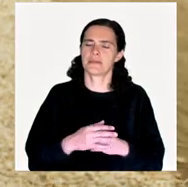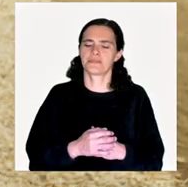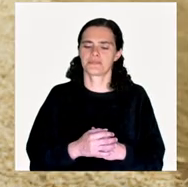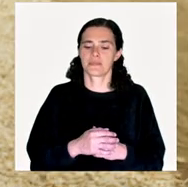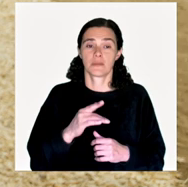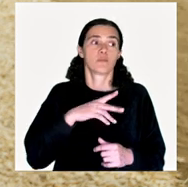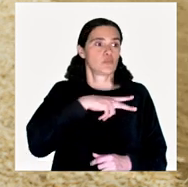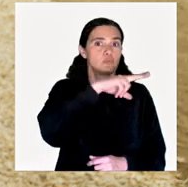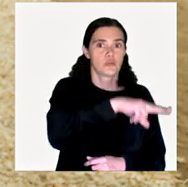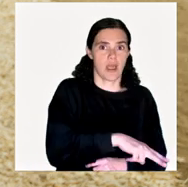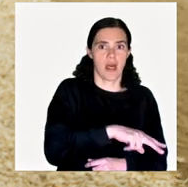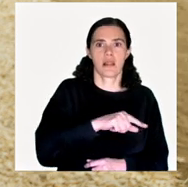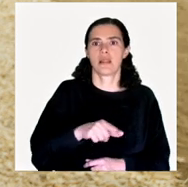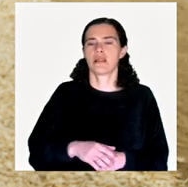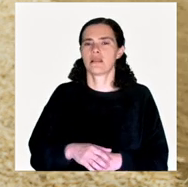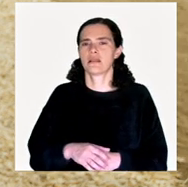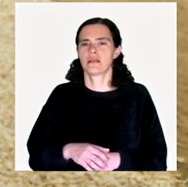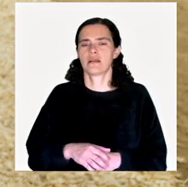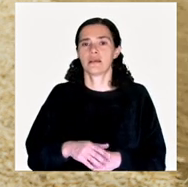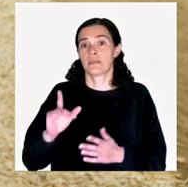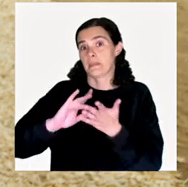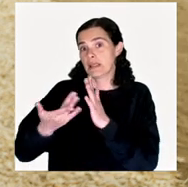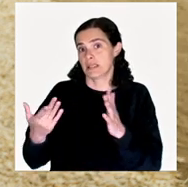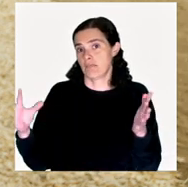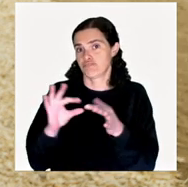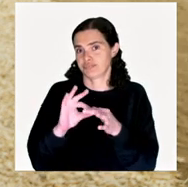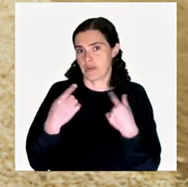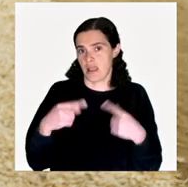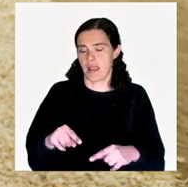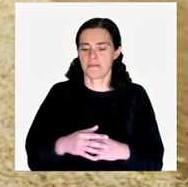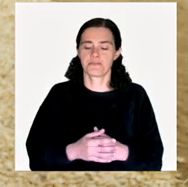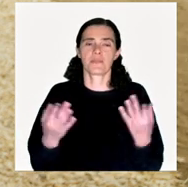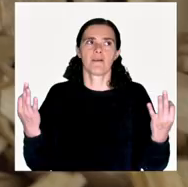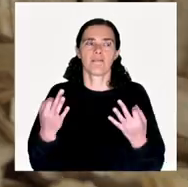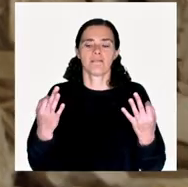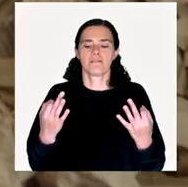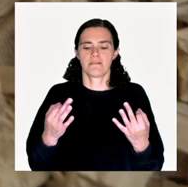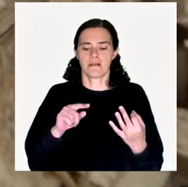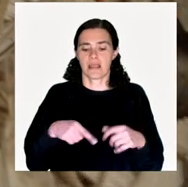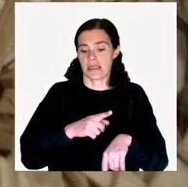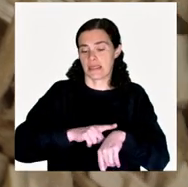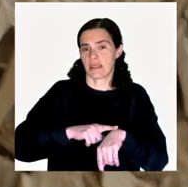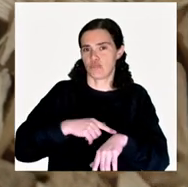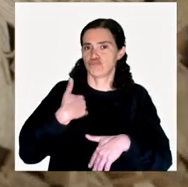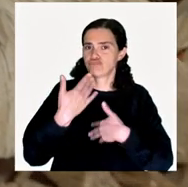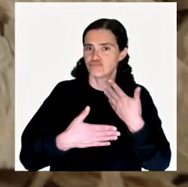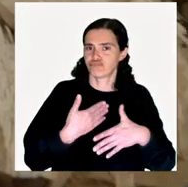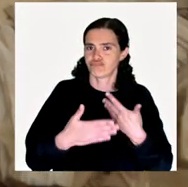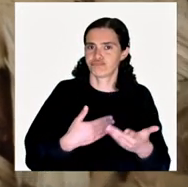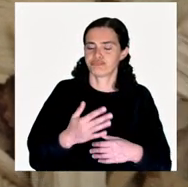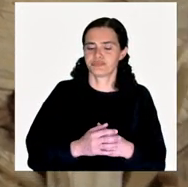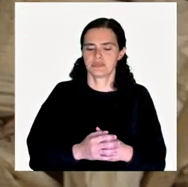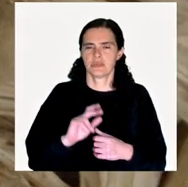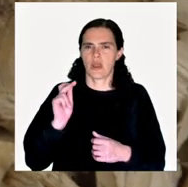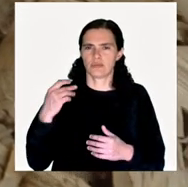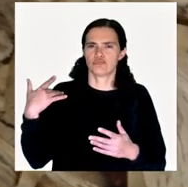between Portugal and Brazil. That actually, at the time,